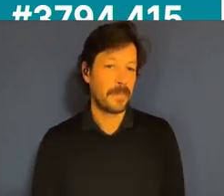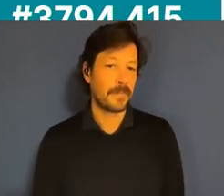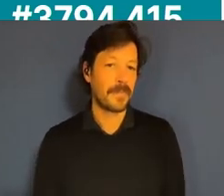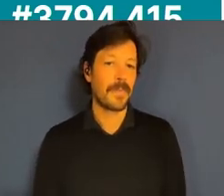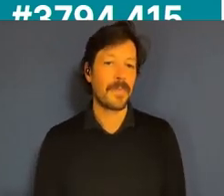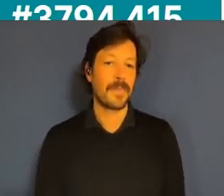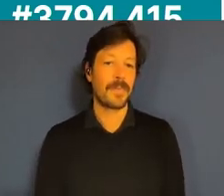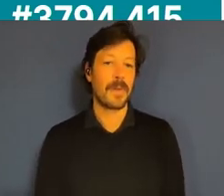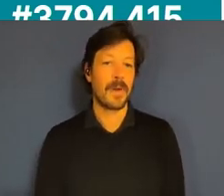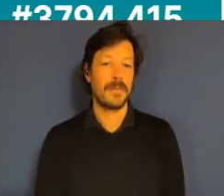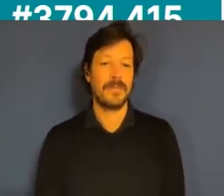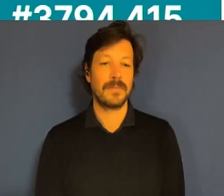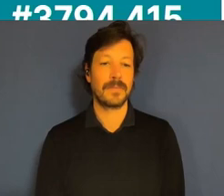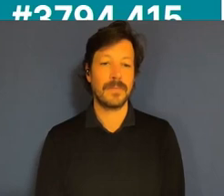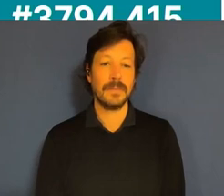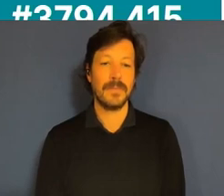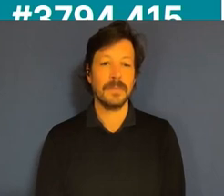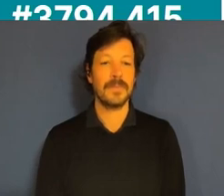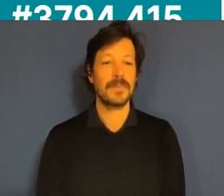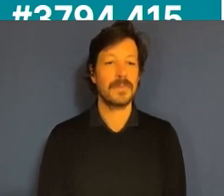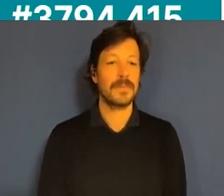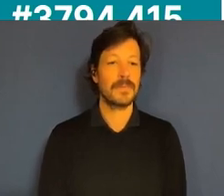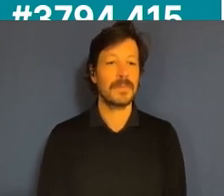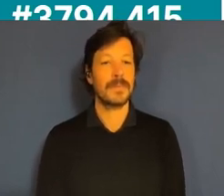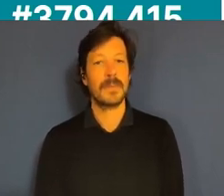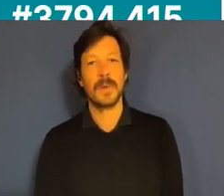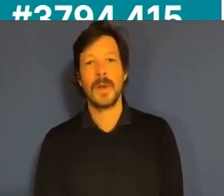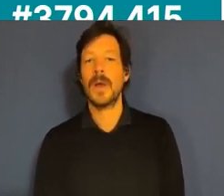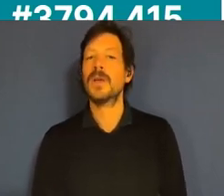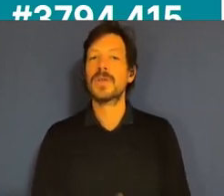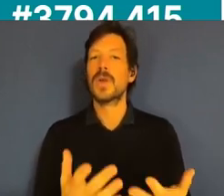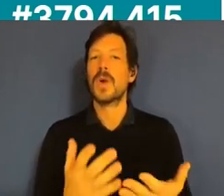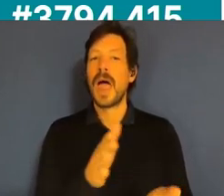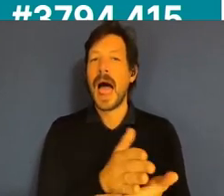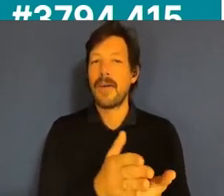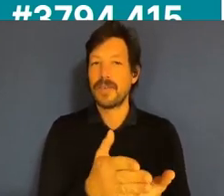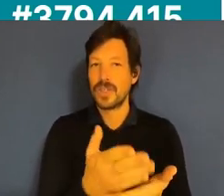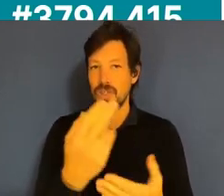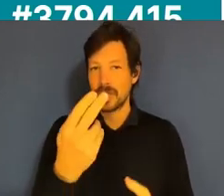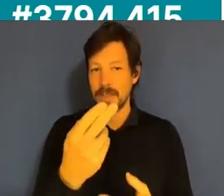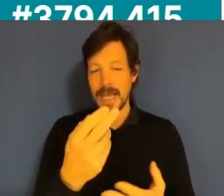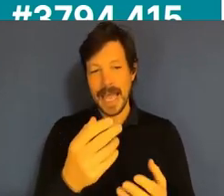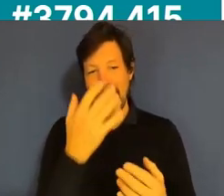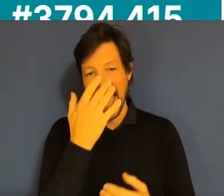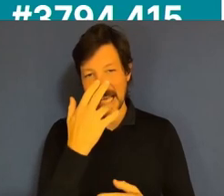So, this might be a clue based on those names, but what is the average age of an APS employee?